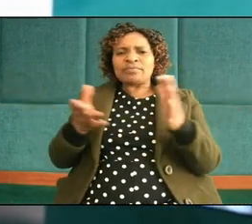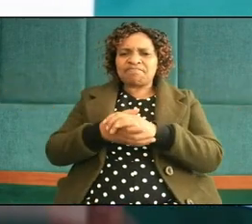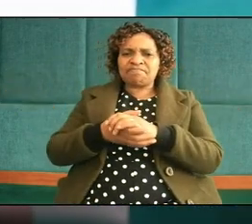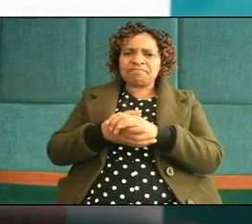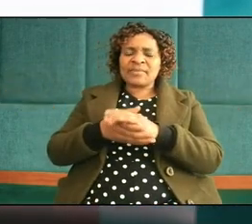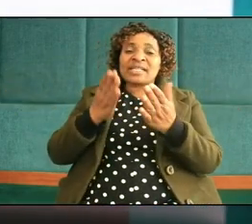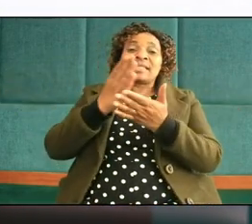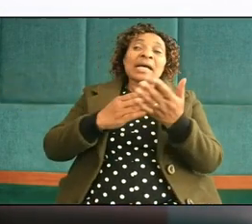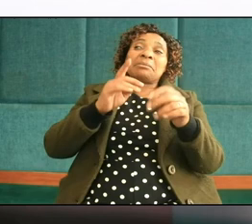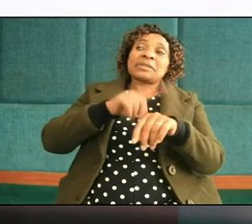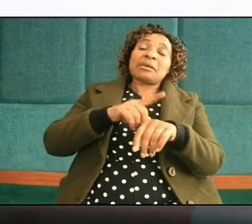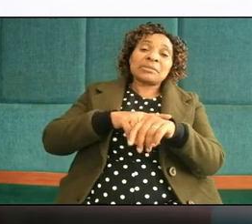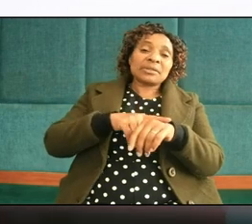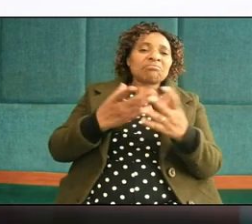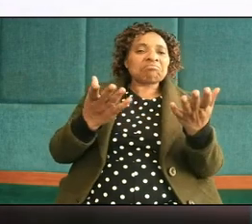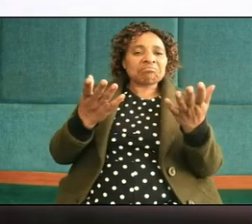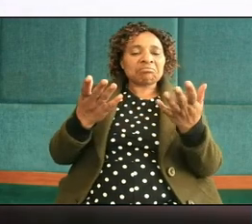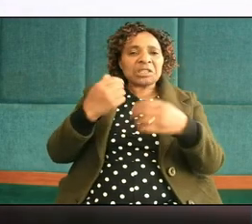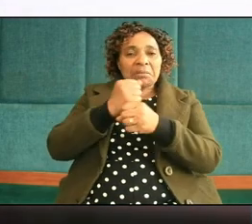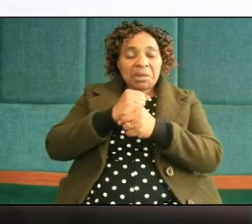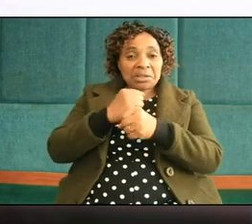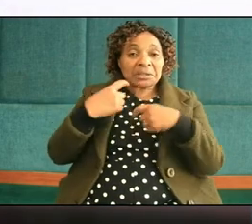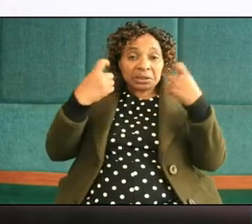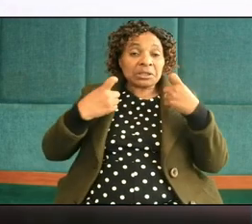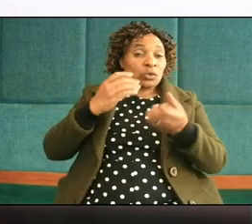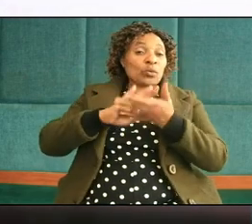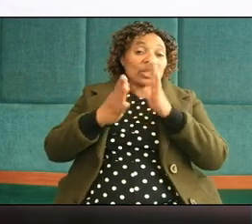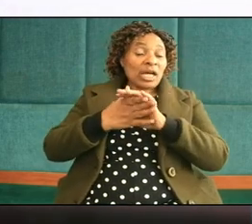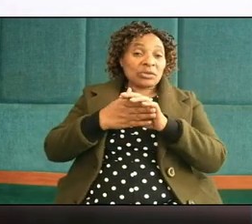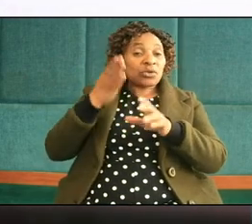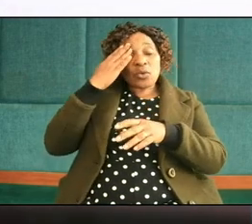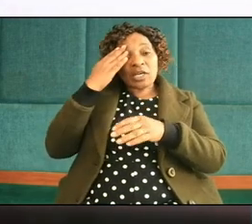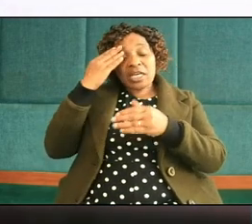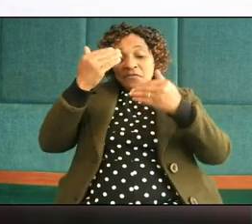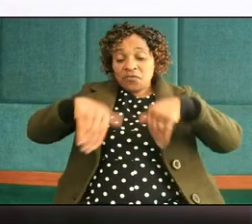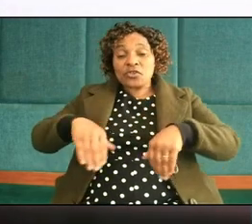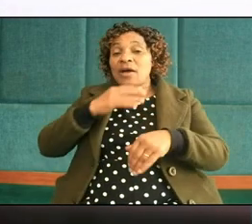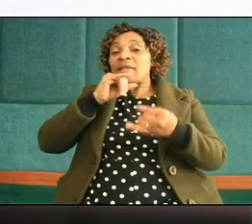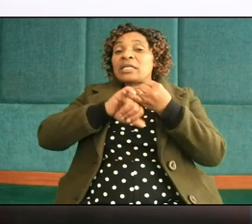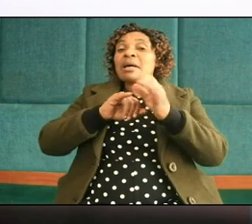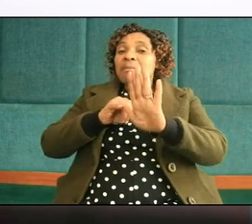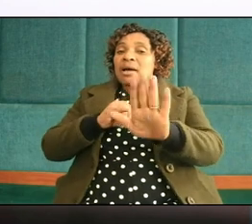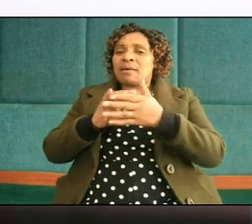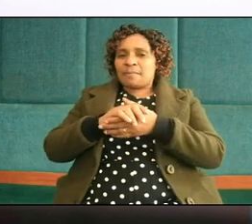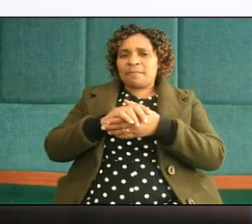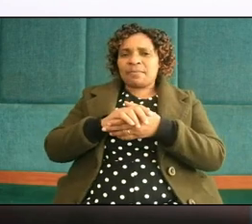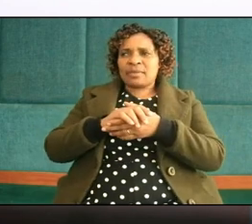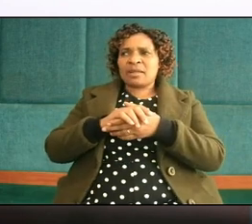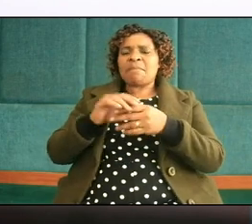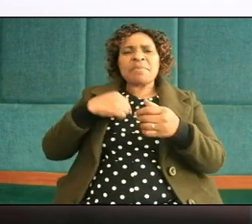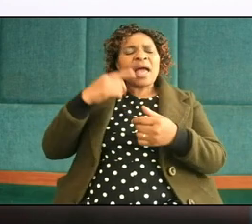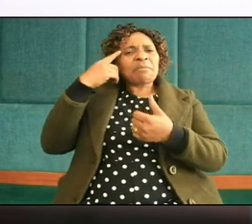they give signals without knowing even in front of their husband in the past we never heard